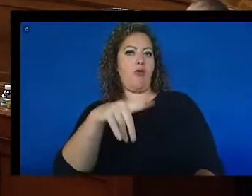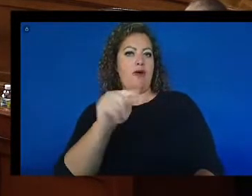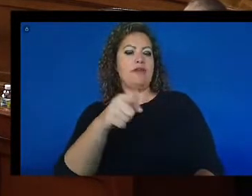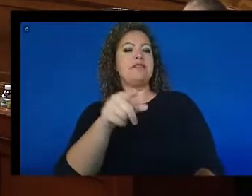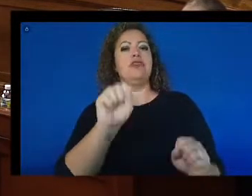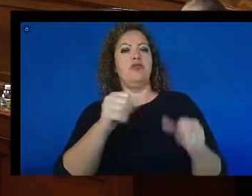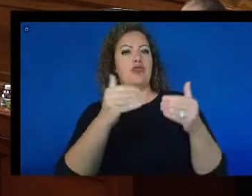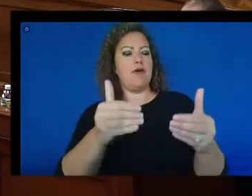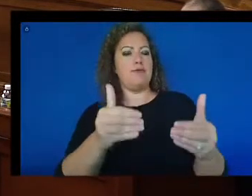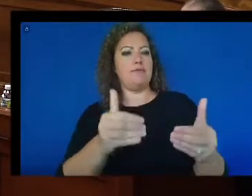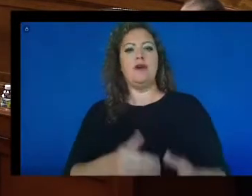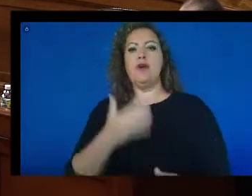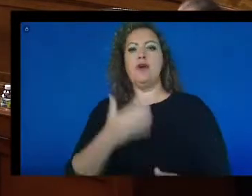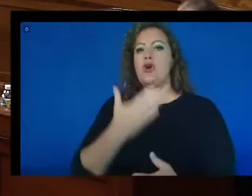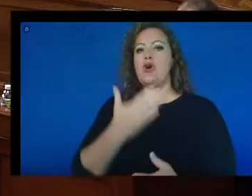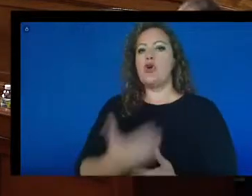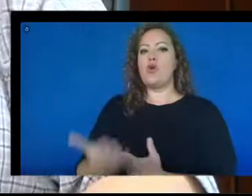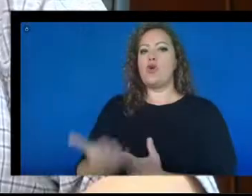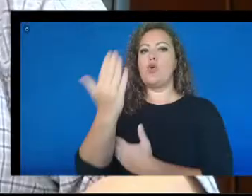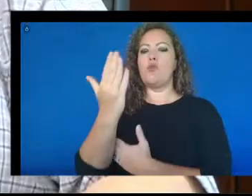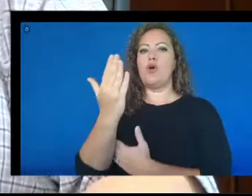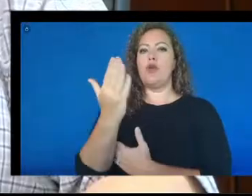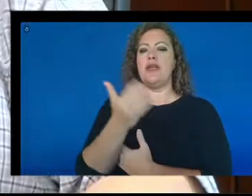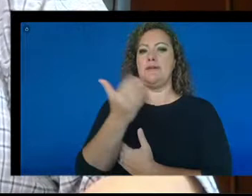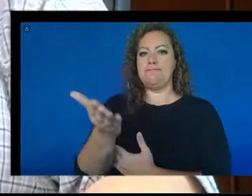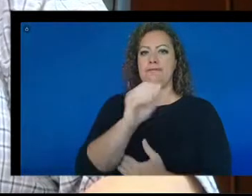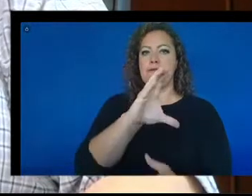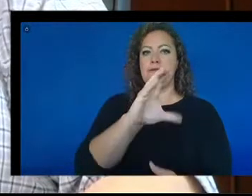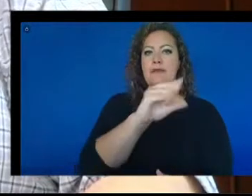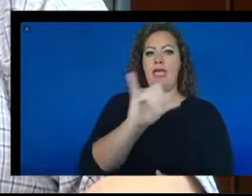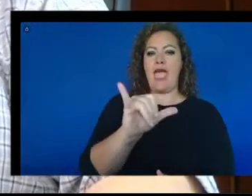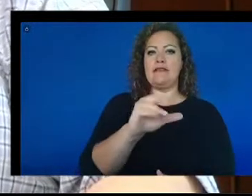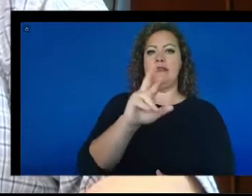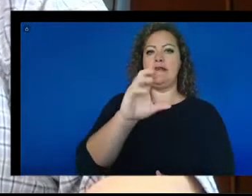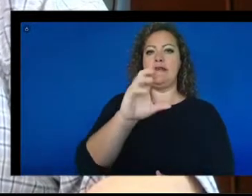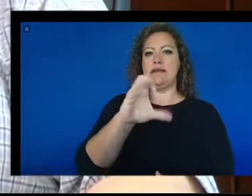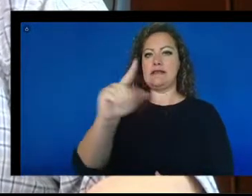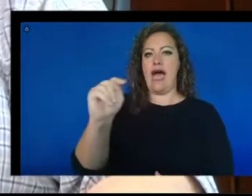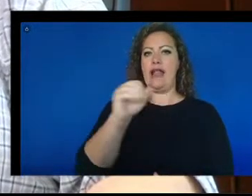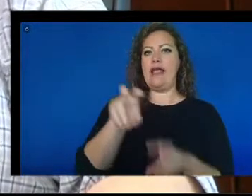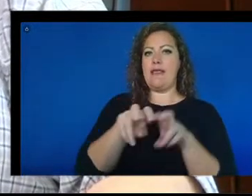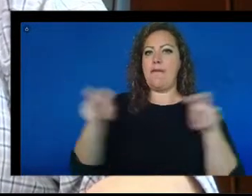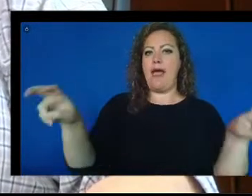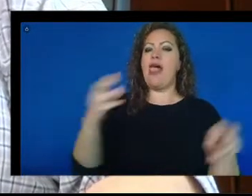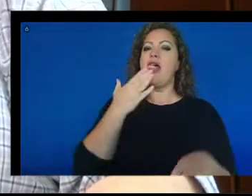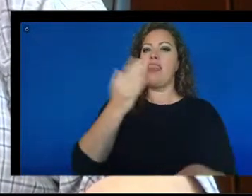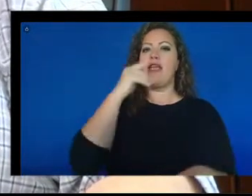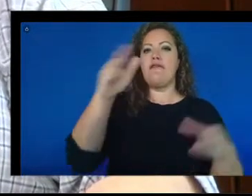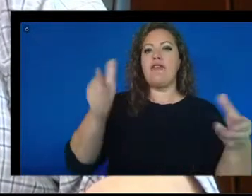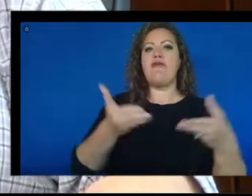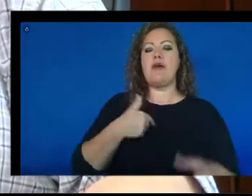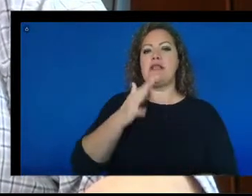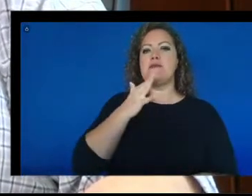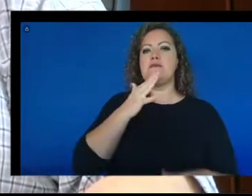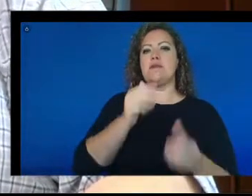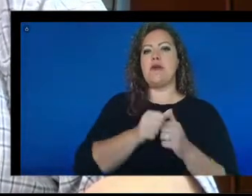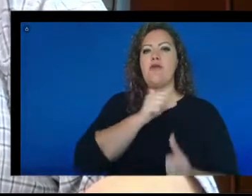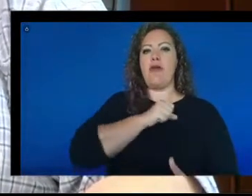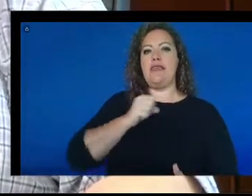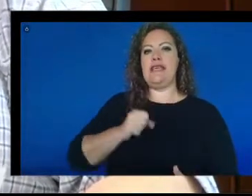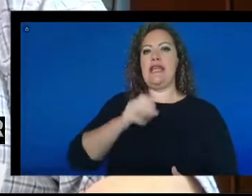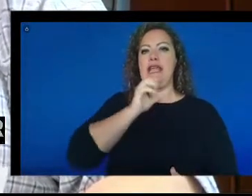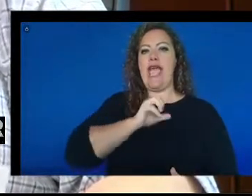Good morning, Chairman Casey, Ranking Member Scott and distinguished panel. Thank you for inviting me to speak to the Senate Agent Committee